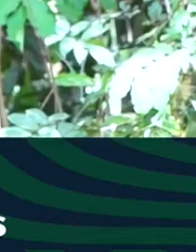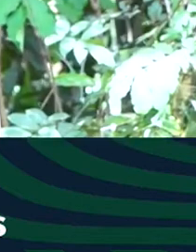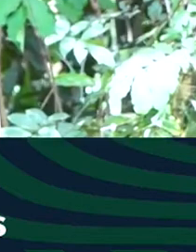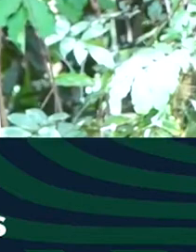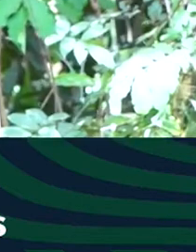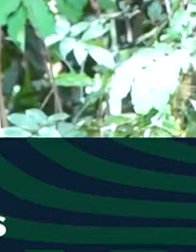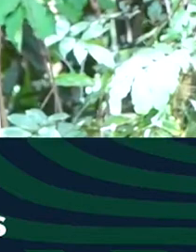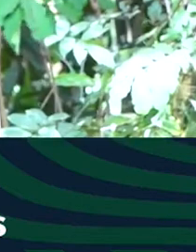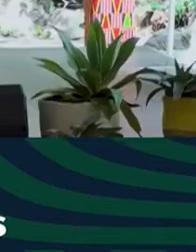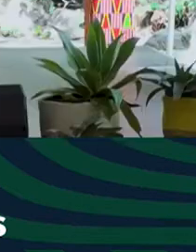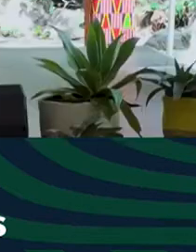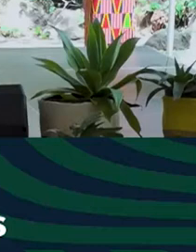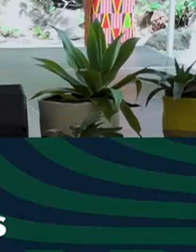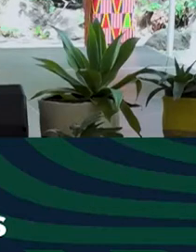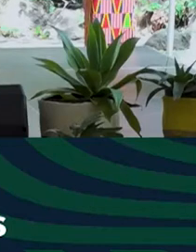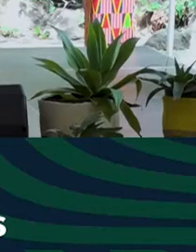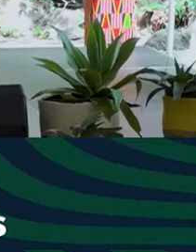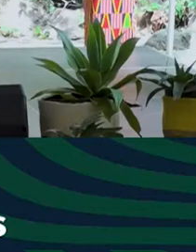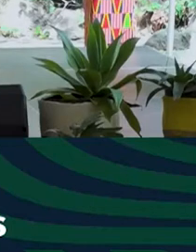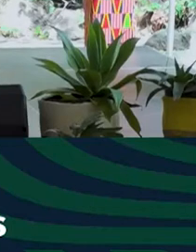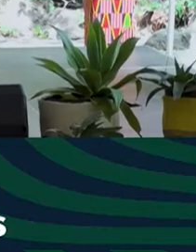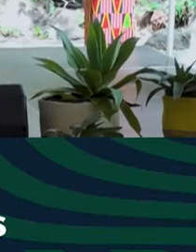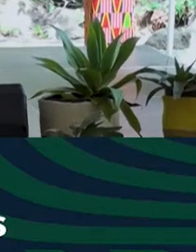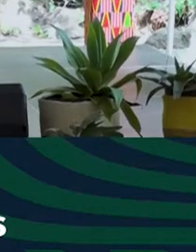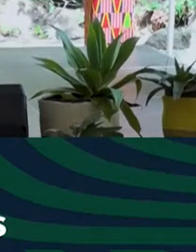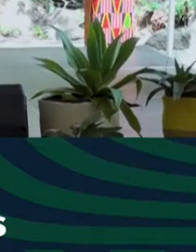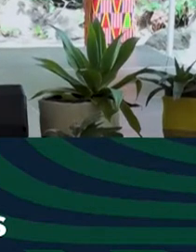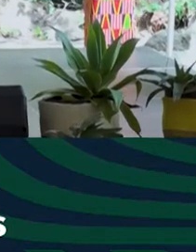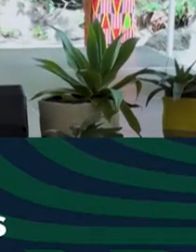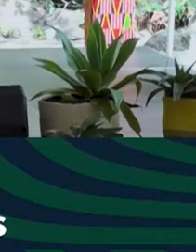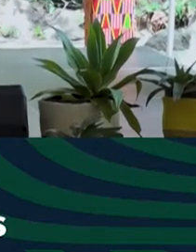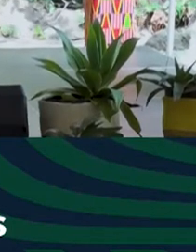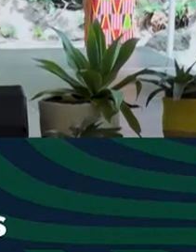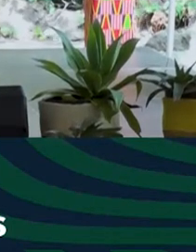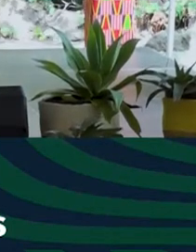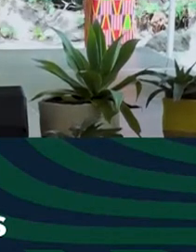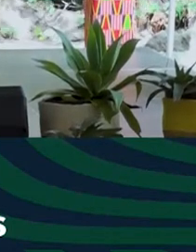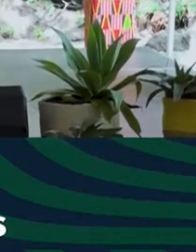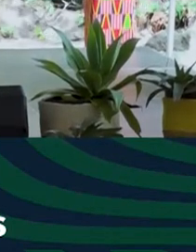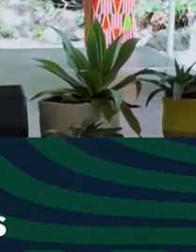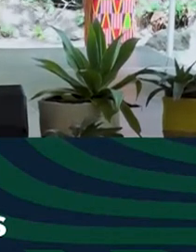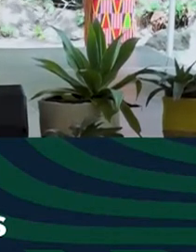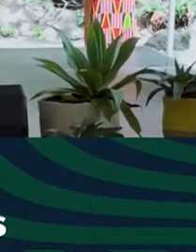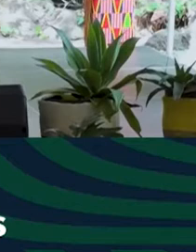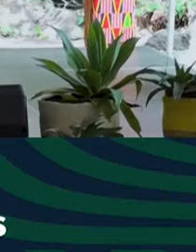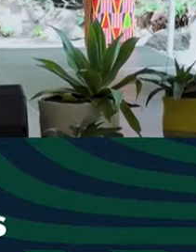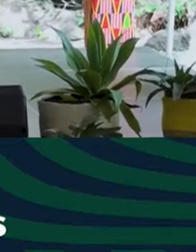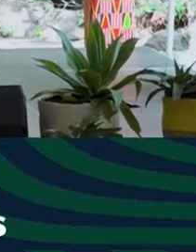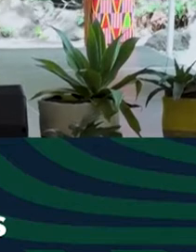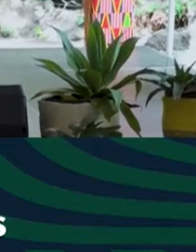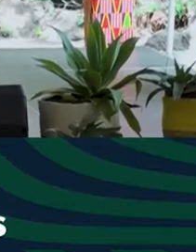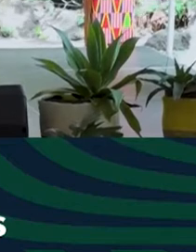preserving or building a cultural archive. Okay. Thank you very much, both of you. We have enough time to have